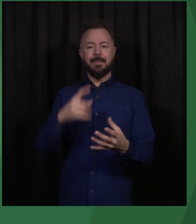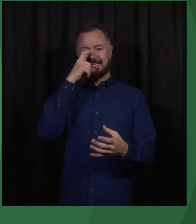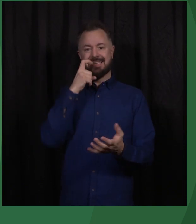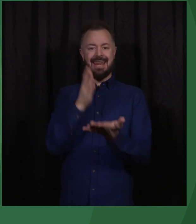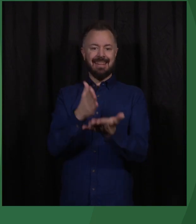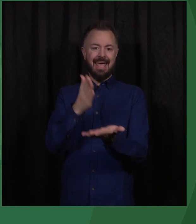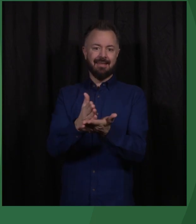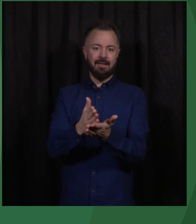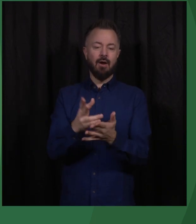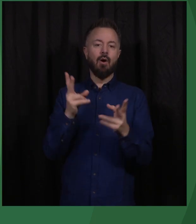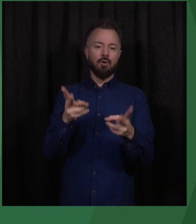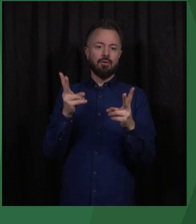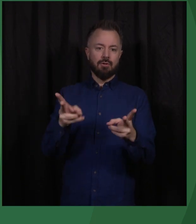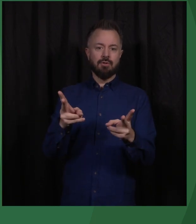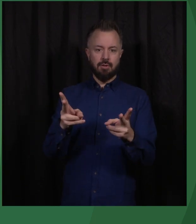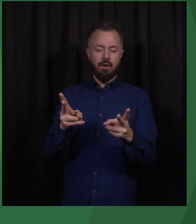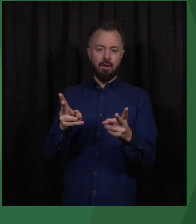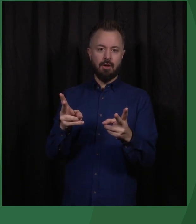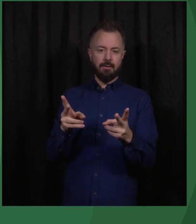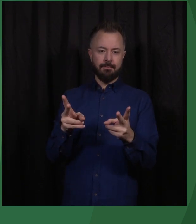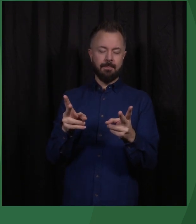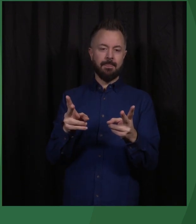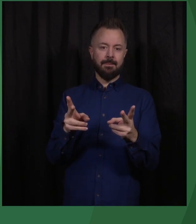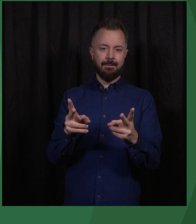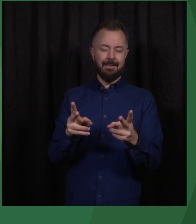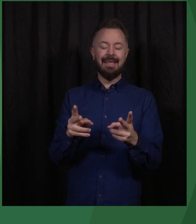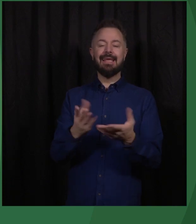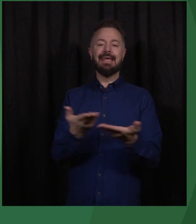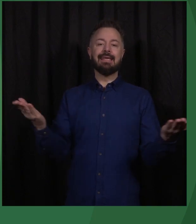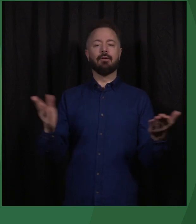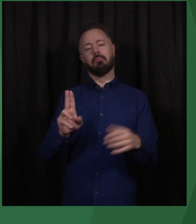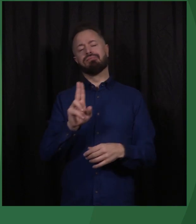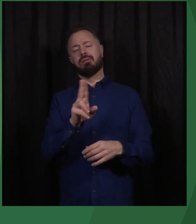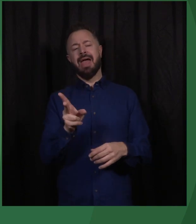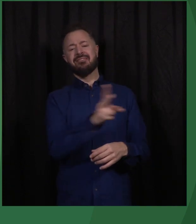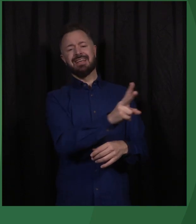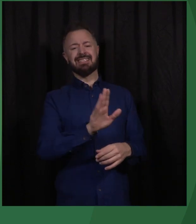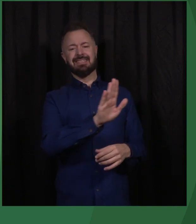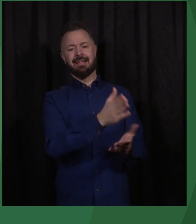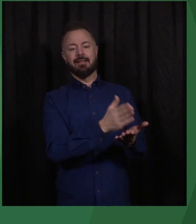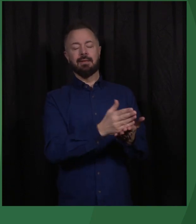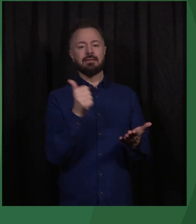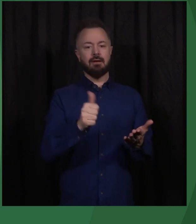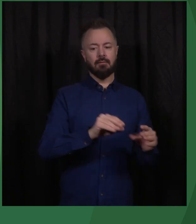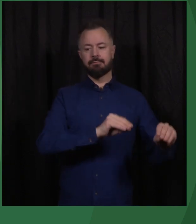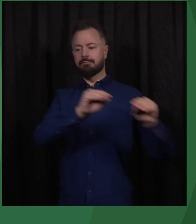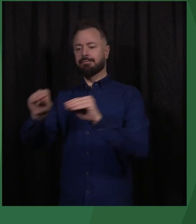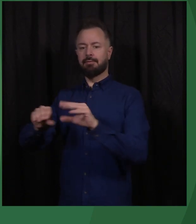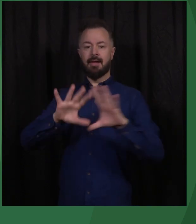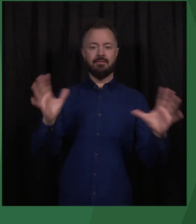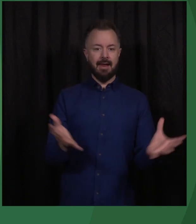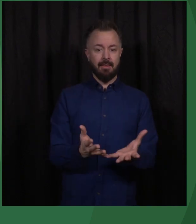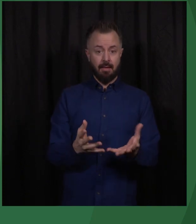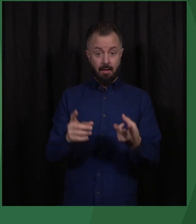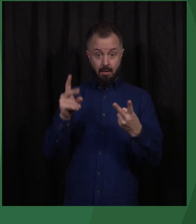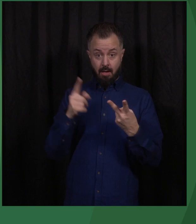and to resist attempts to label such rights as Western. Secondly, we must support free